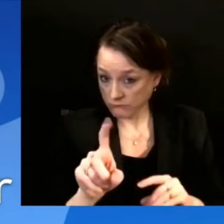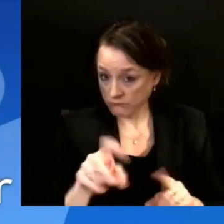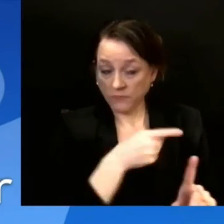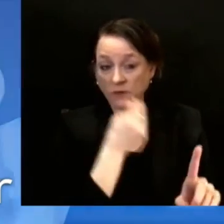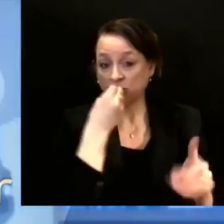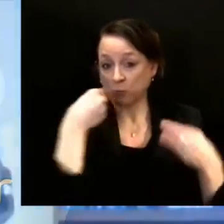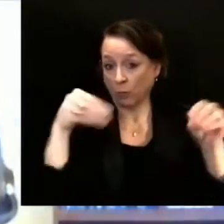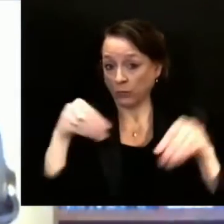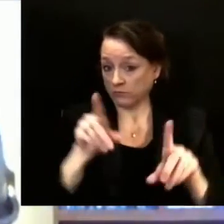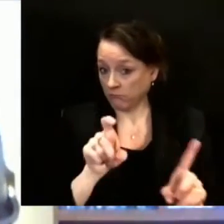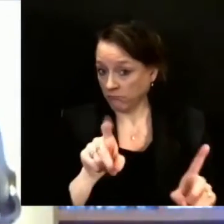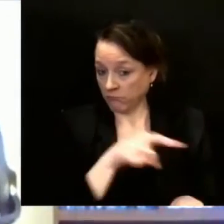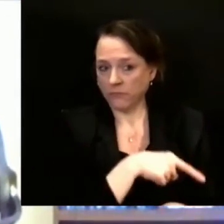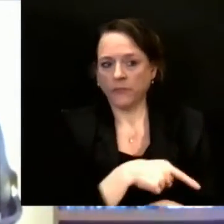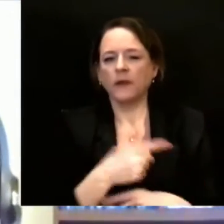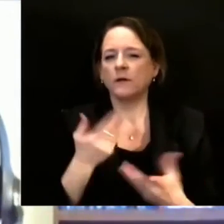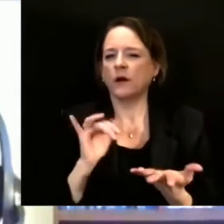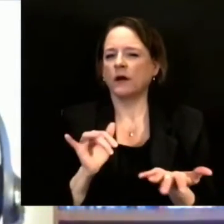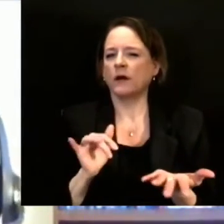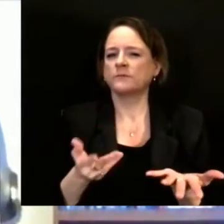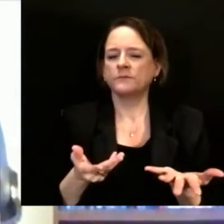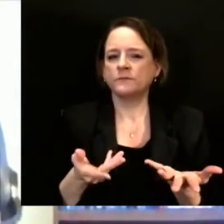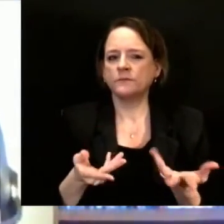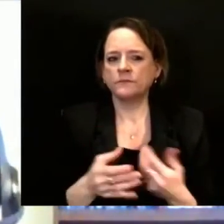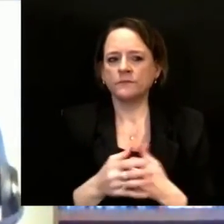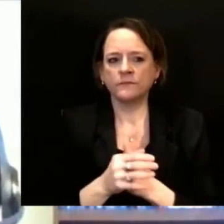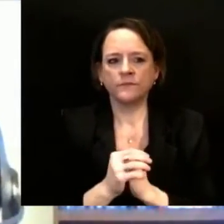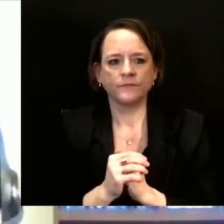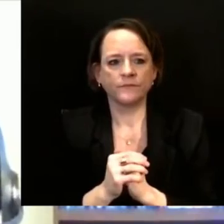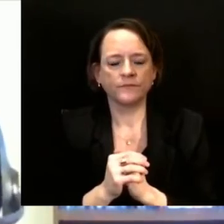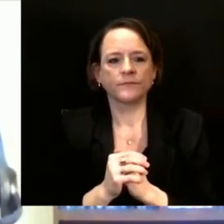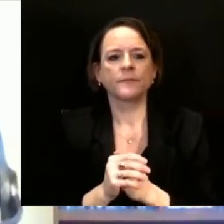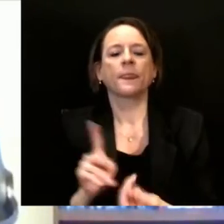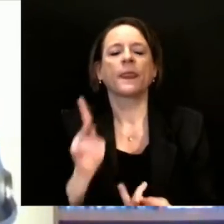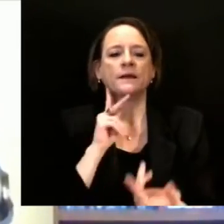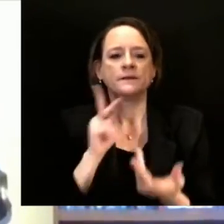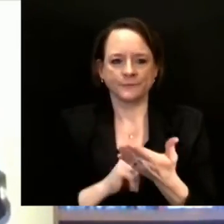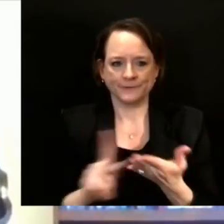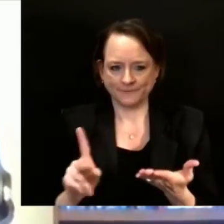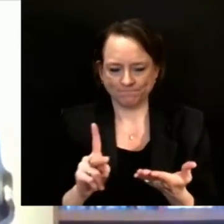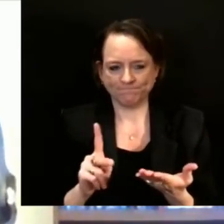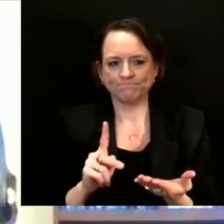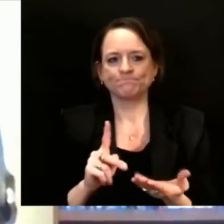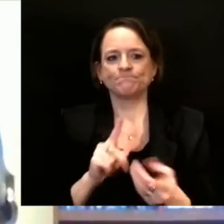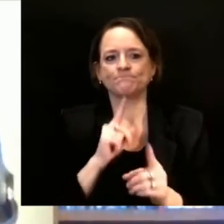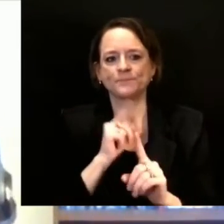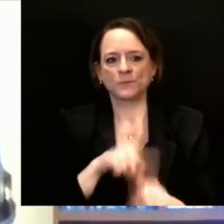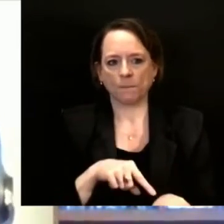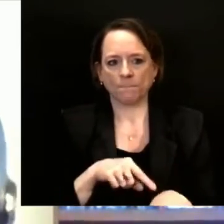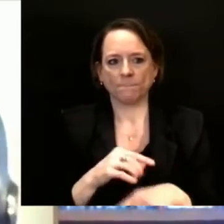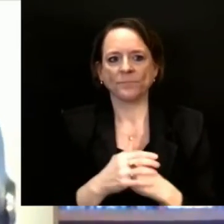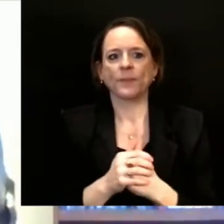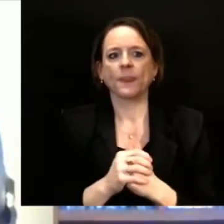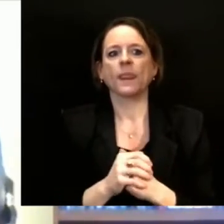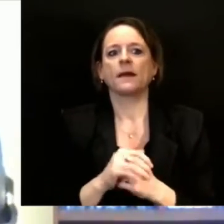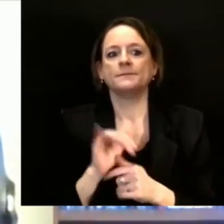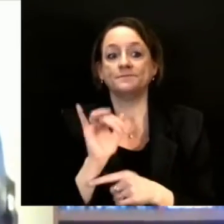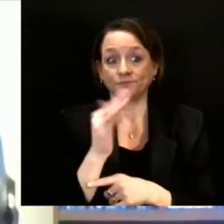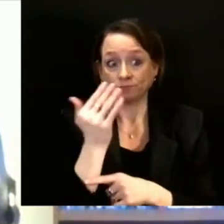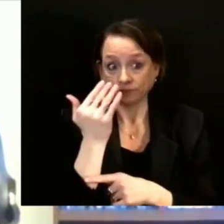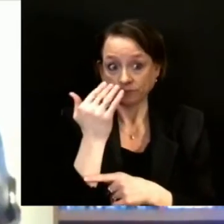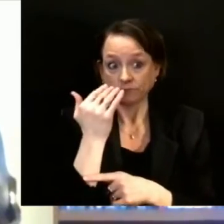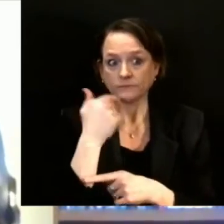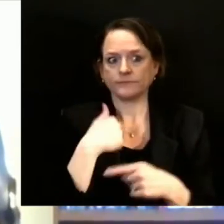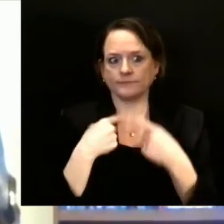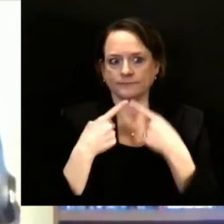advantages, I think, of announcing this on January 26th and not starting until March 1st. So one way is to vaccinate people